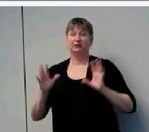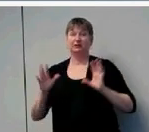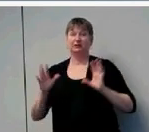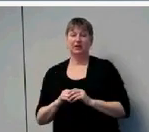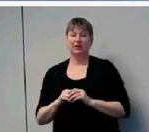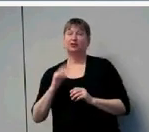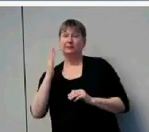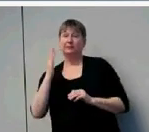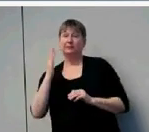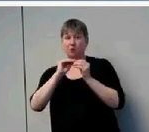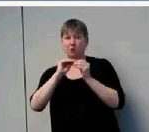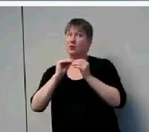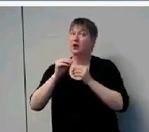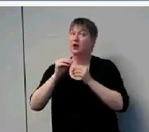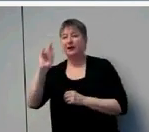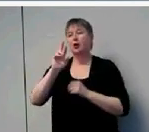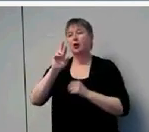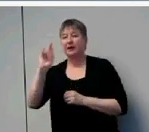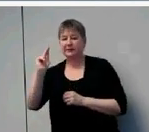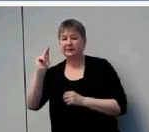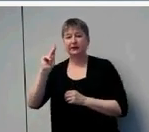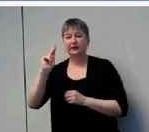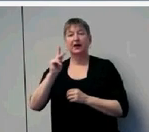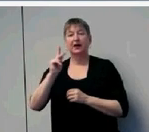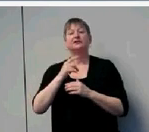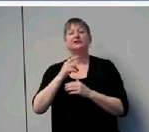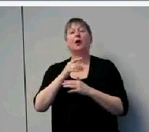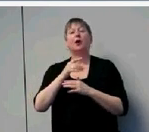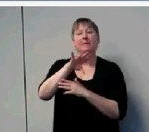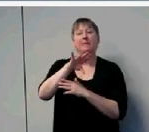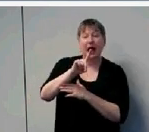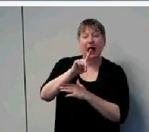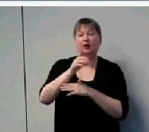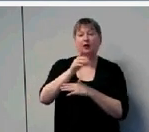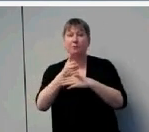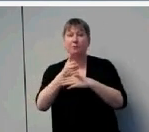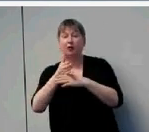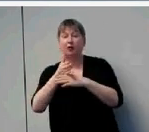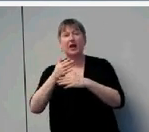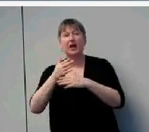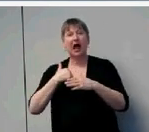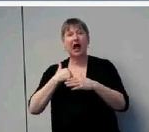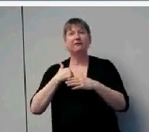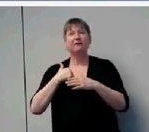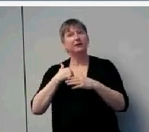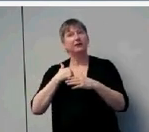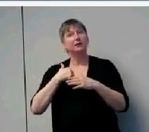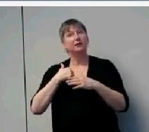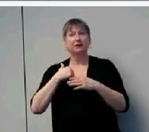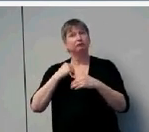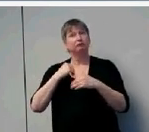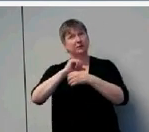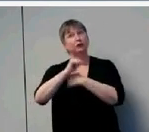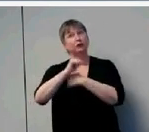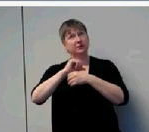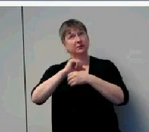those with moderate, severe hearing loss are at the most risk. However, I'd also like to point out that every one of these